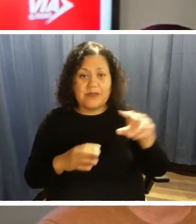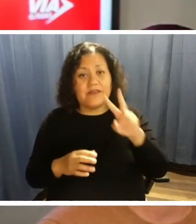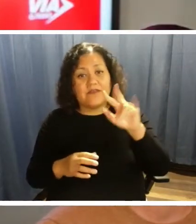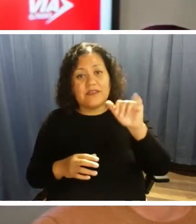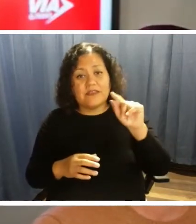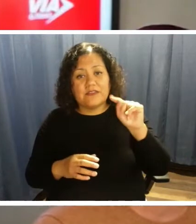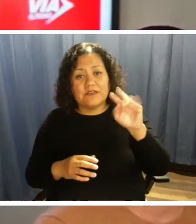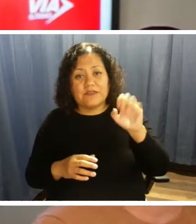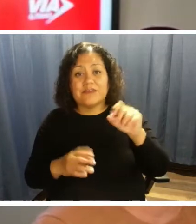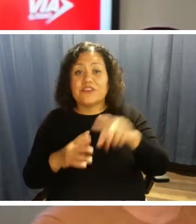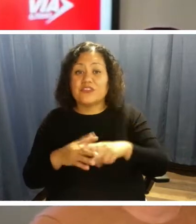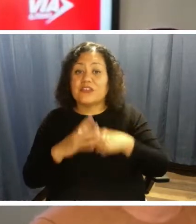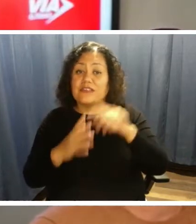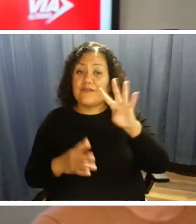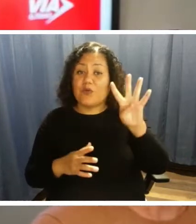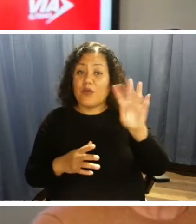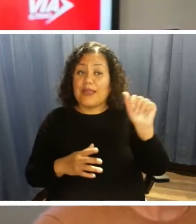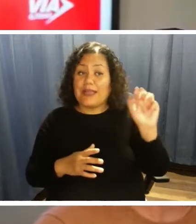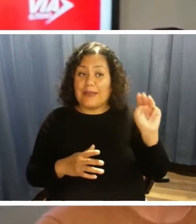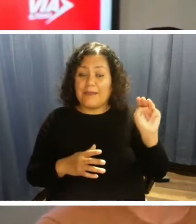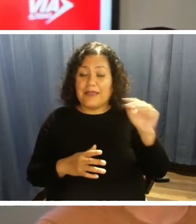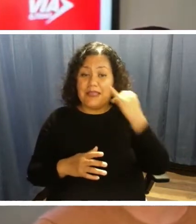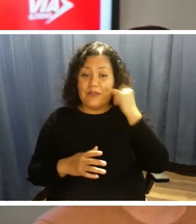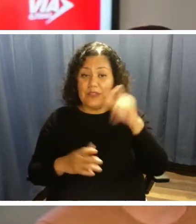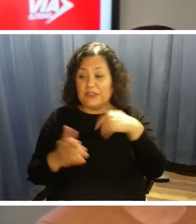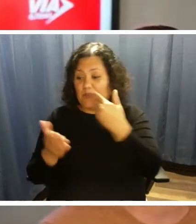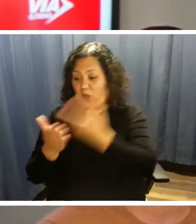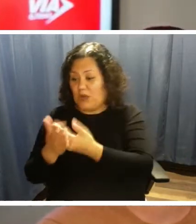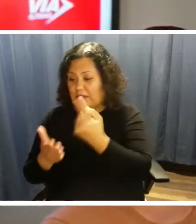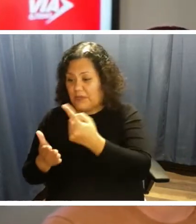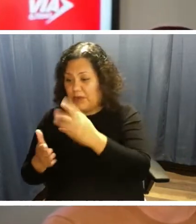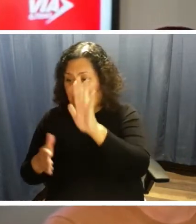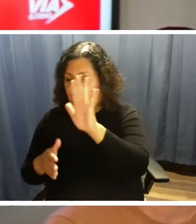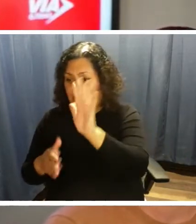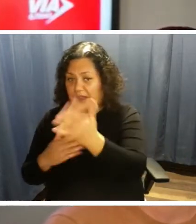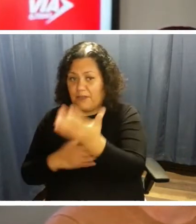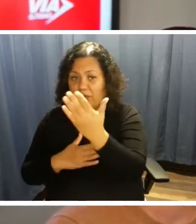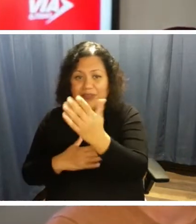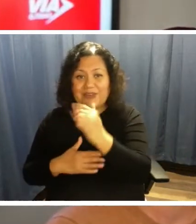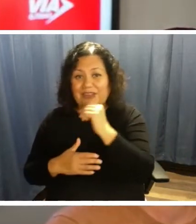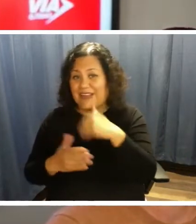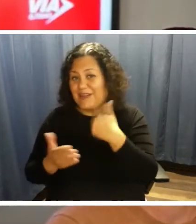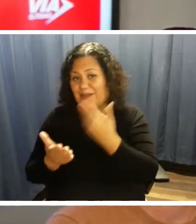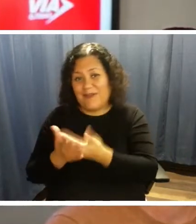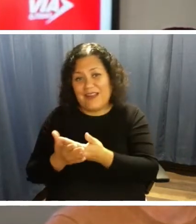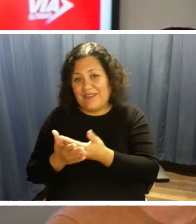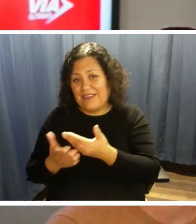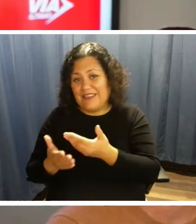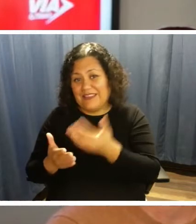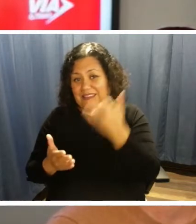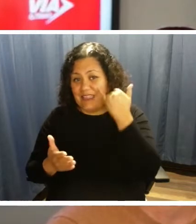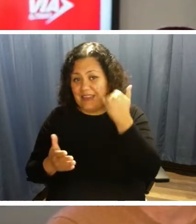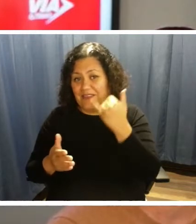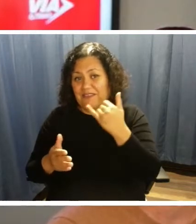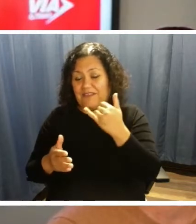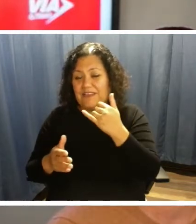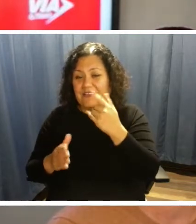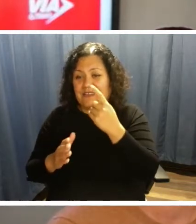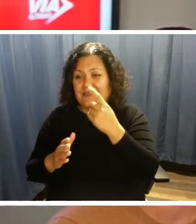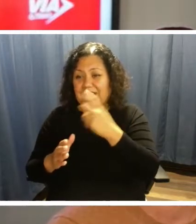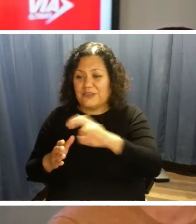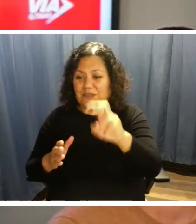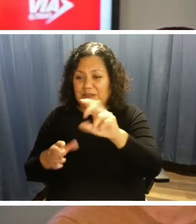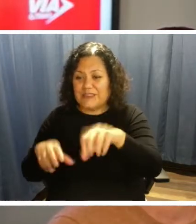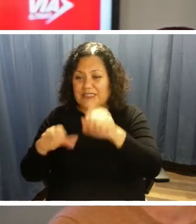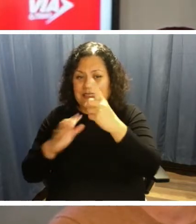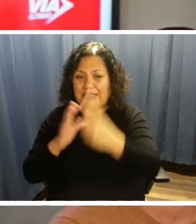a.m. And so if you need to be somewhere by 5 a.m., you're not going to make it because if the trip takes one and half hours, you'll get there by